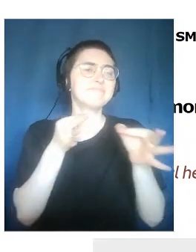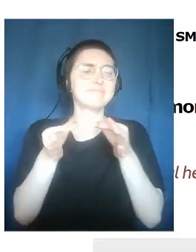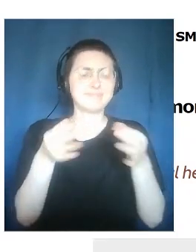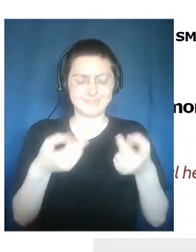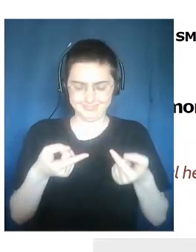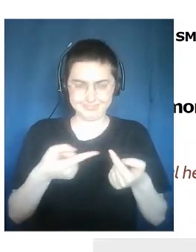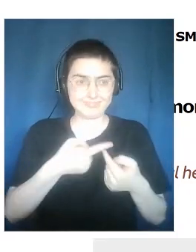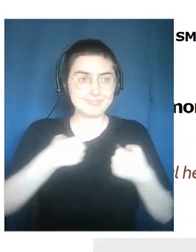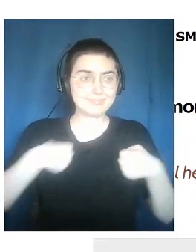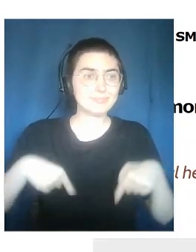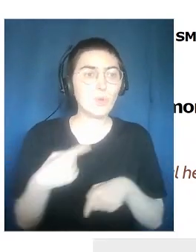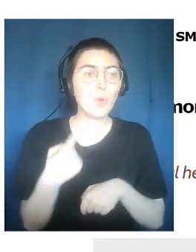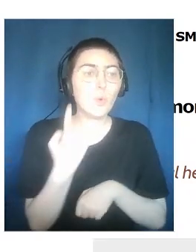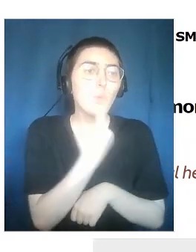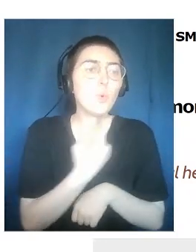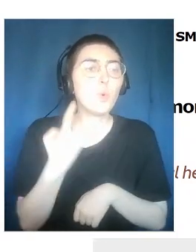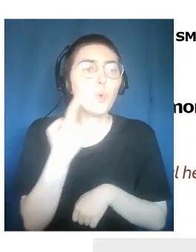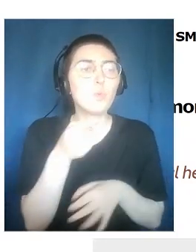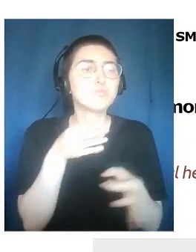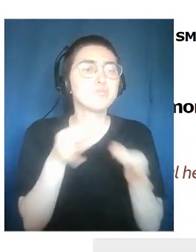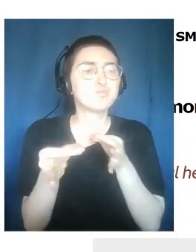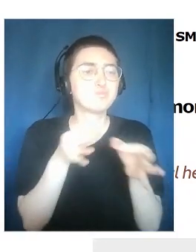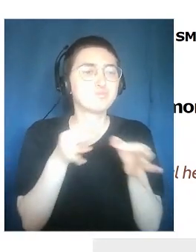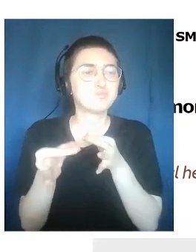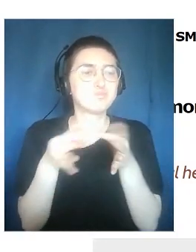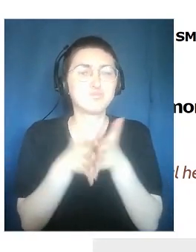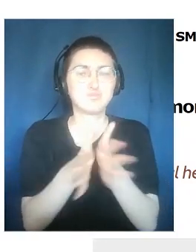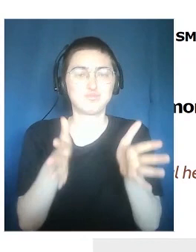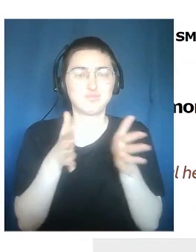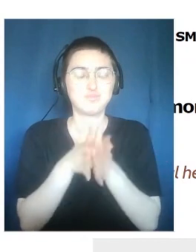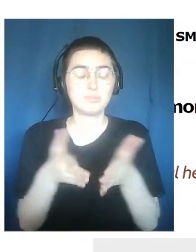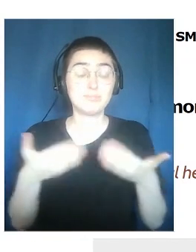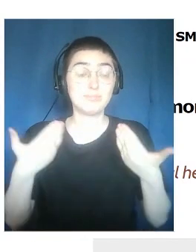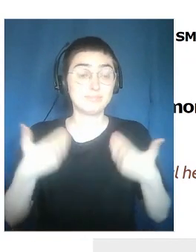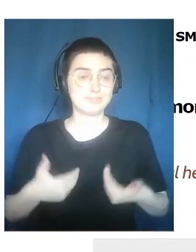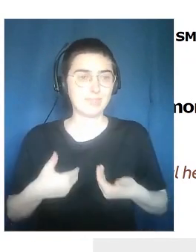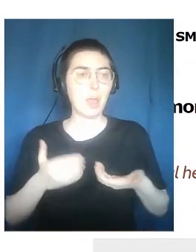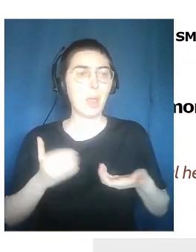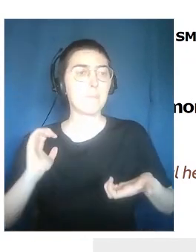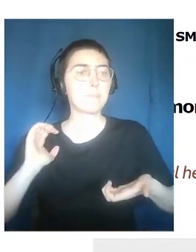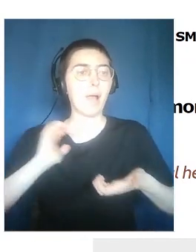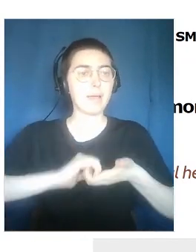overview of who we are, the Pichonaya, La Pichonaya.